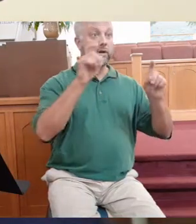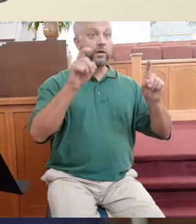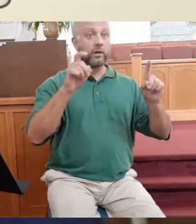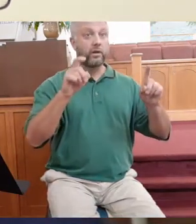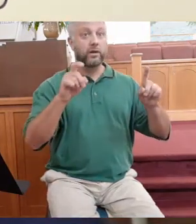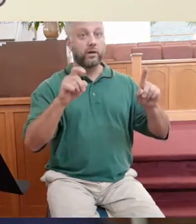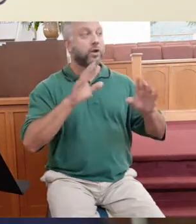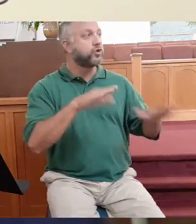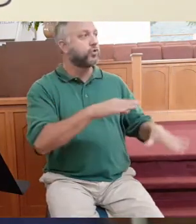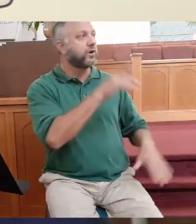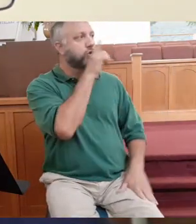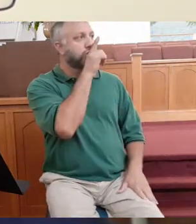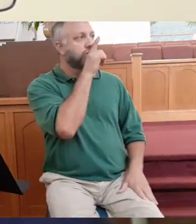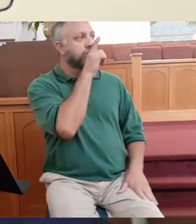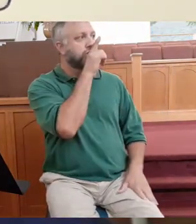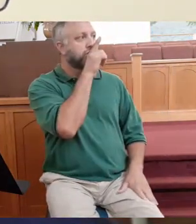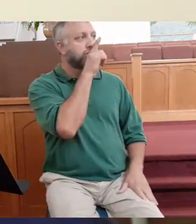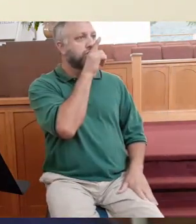children, don't answer that question.